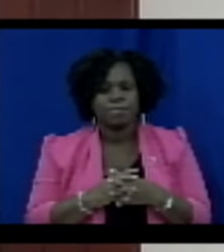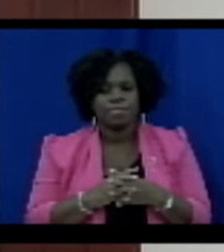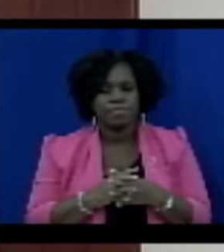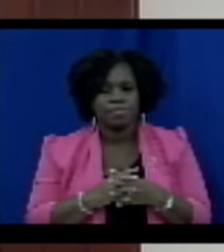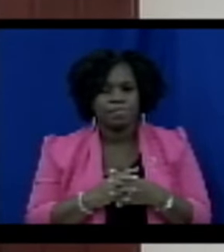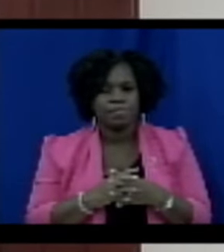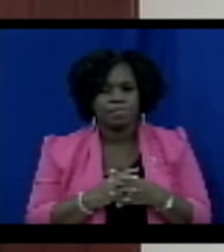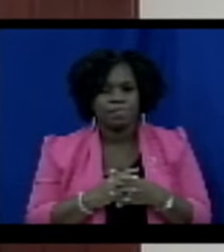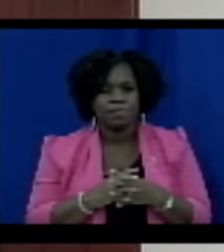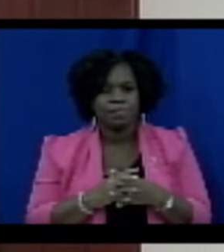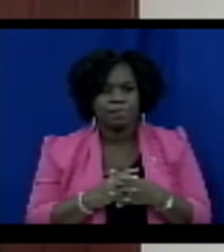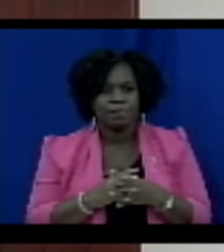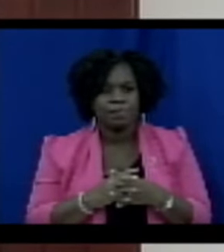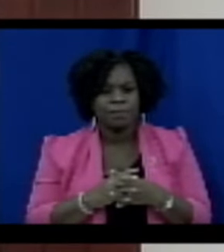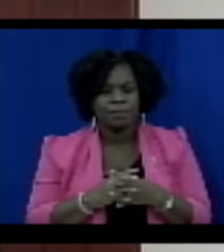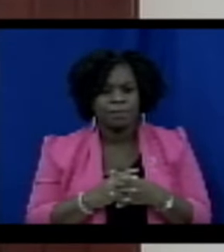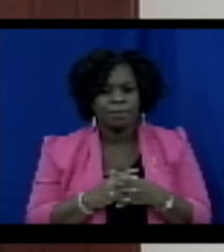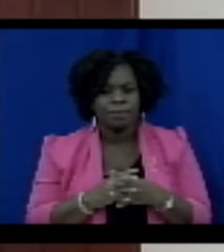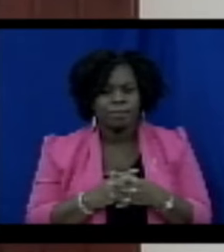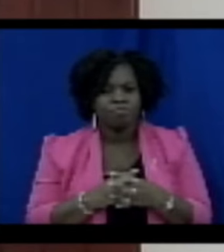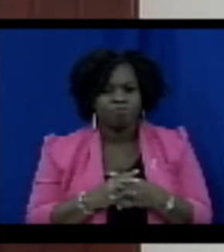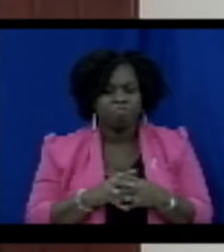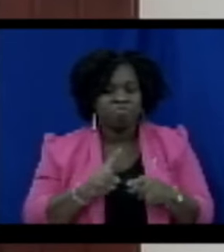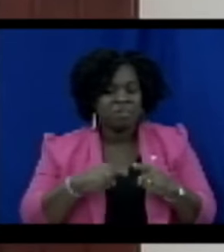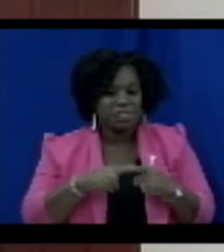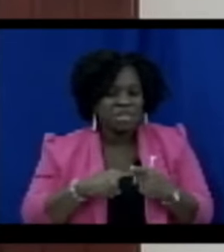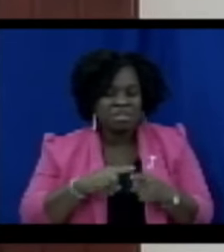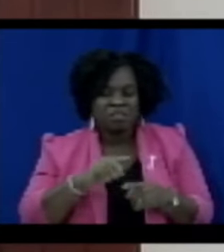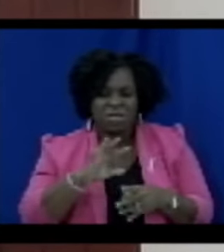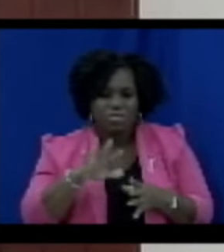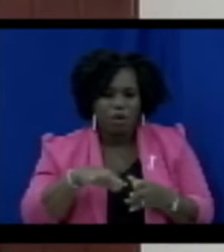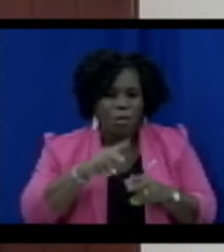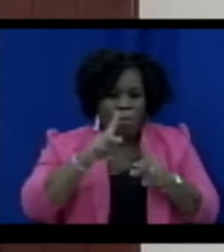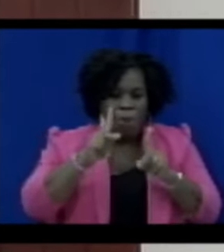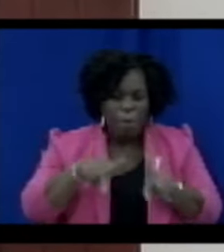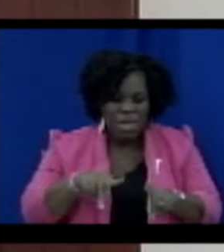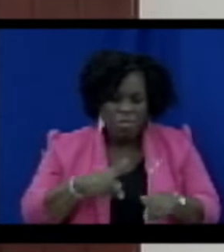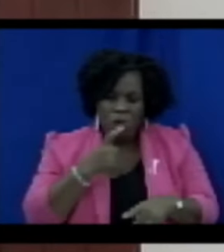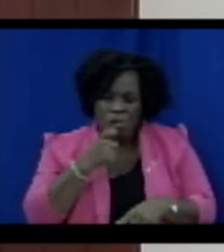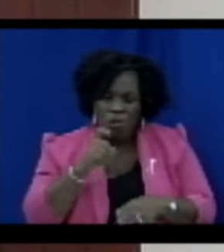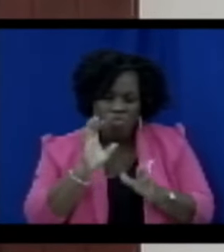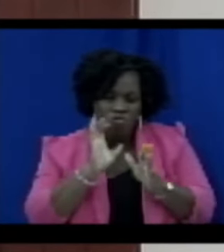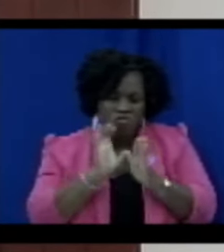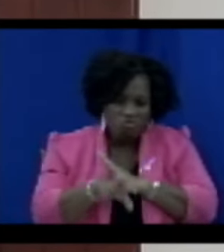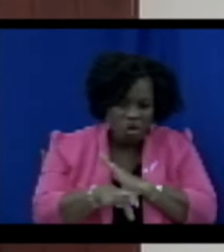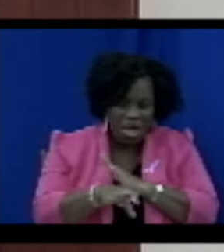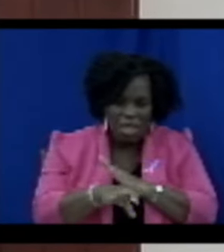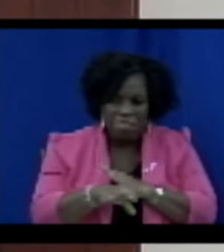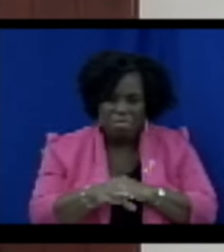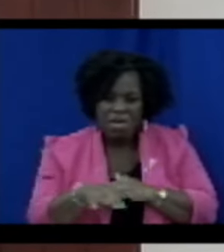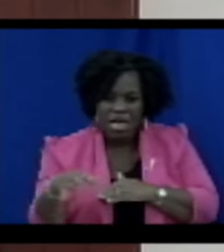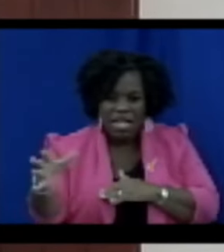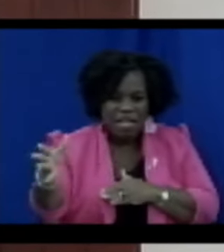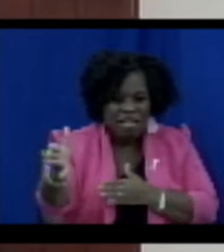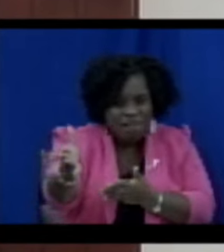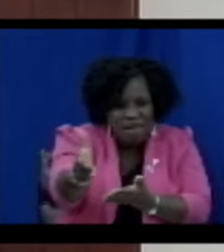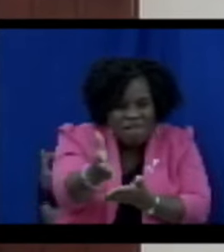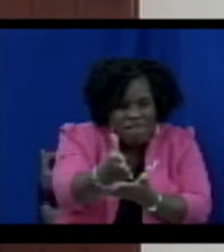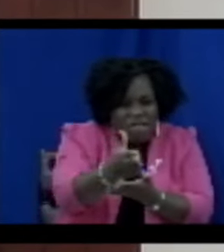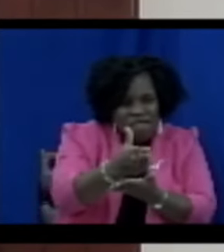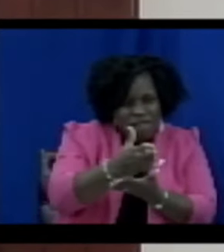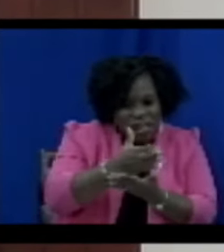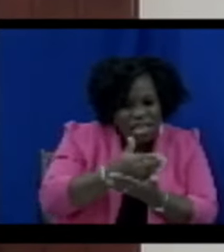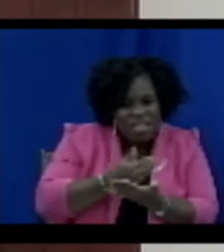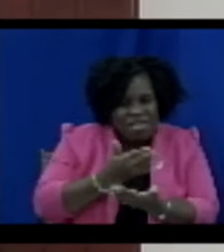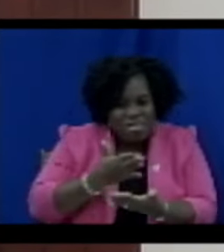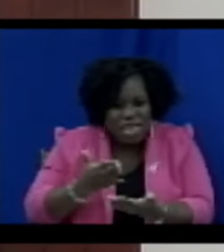the ability to proceed against tainted property. As an aside, Madam Speaker, it's important to note that the Proceeds of